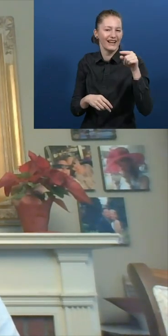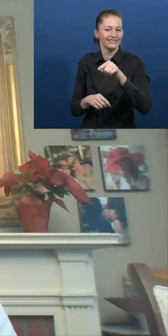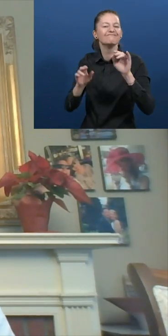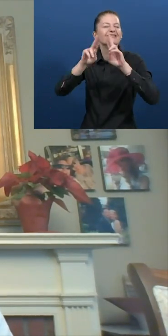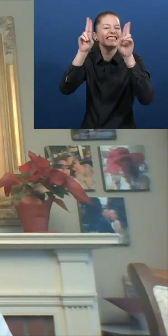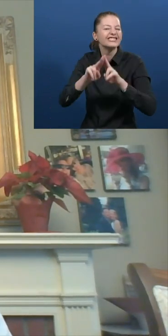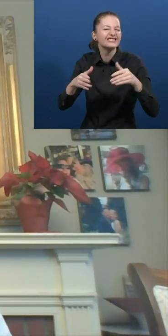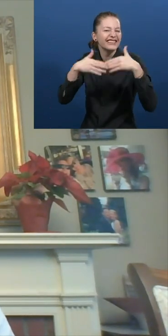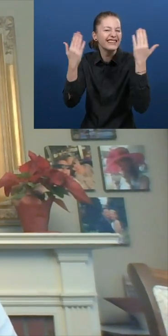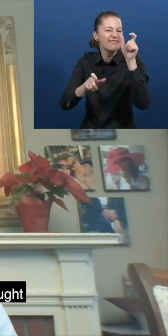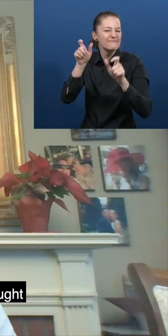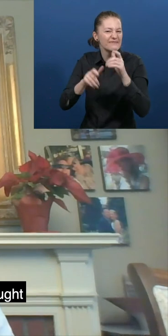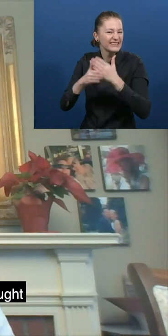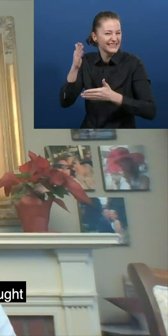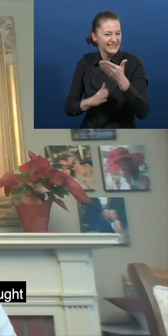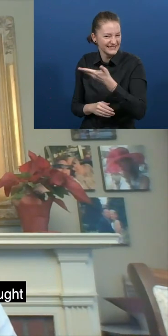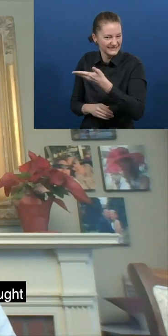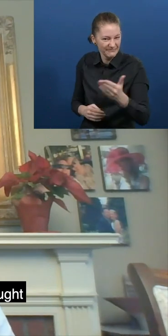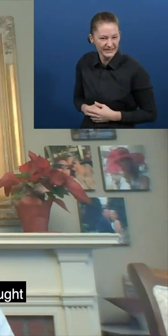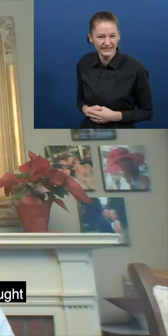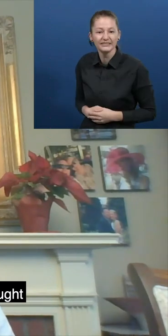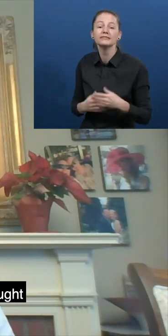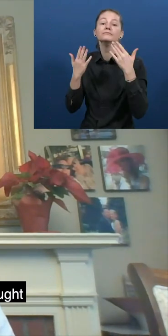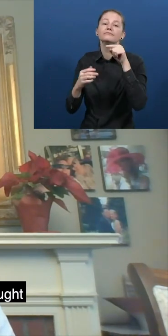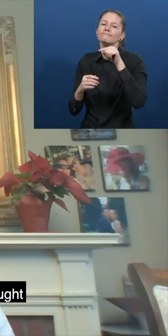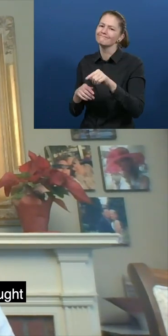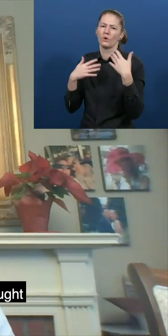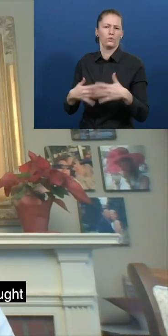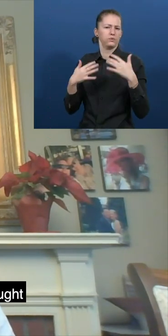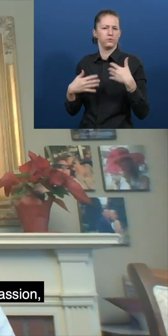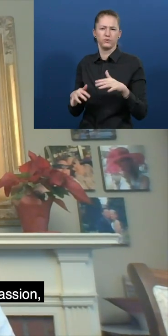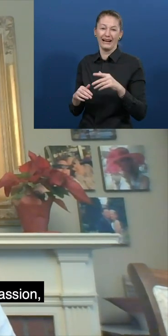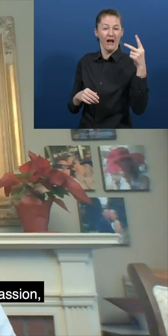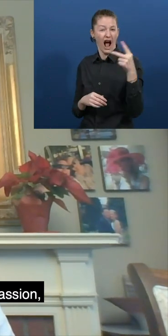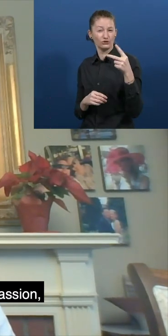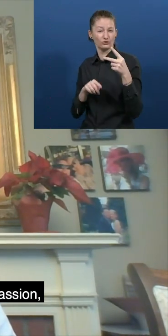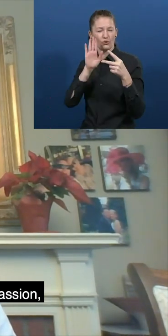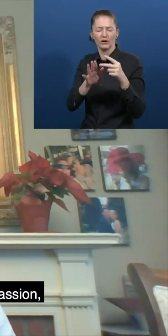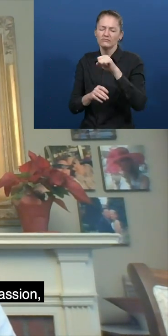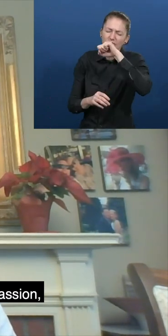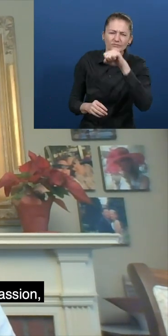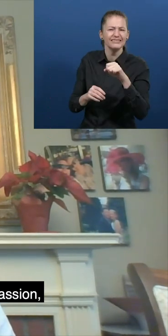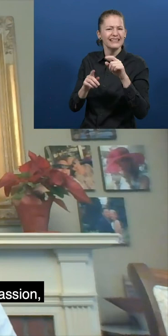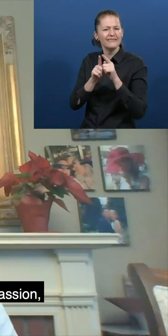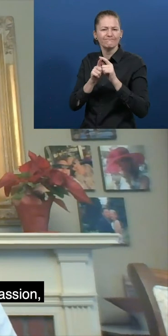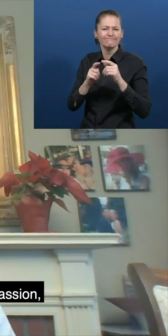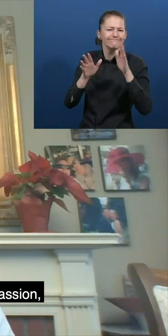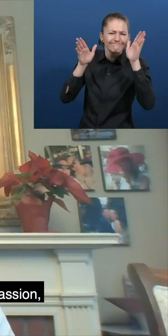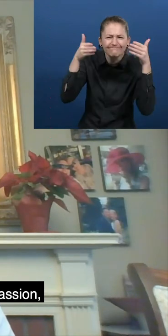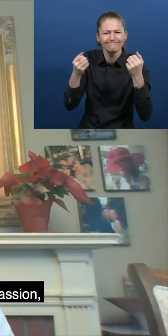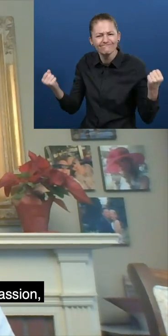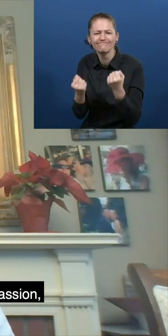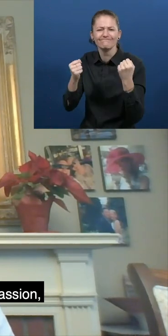in December 2020. Ultimately, all of this powerful content and thought leadership aims to illustrate